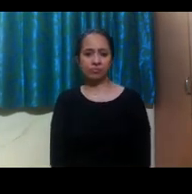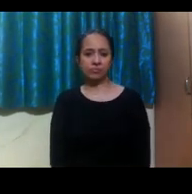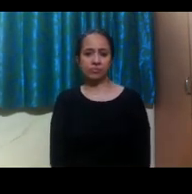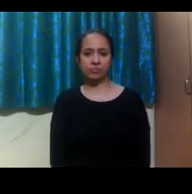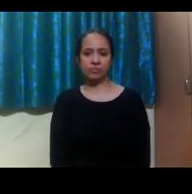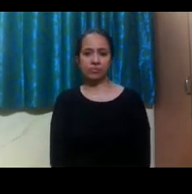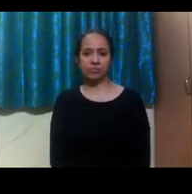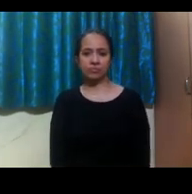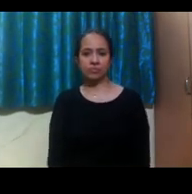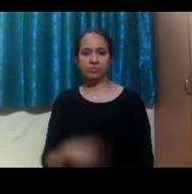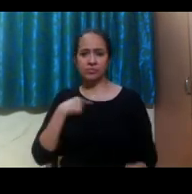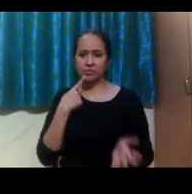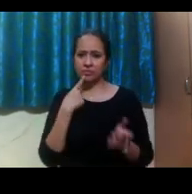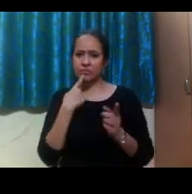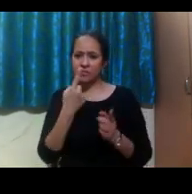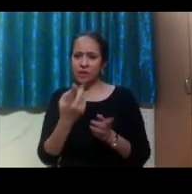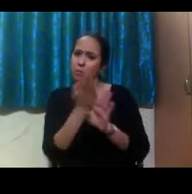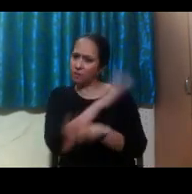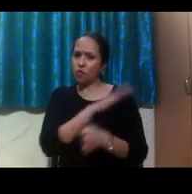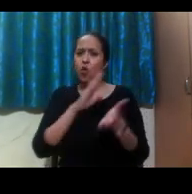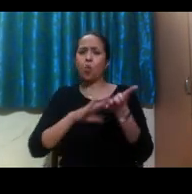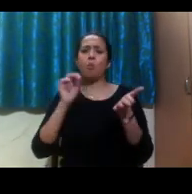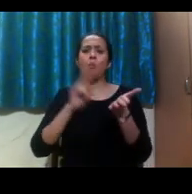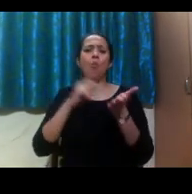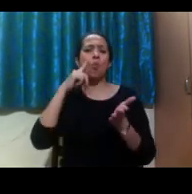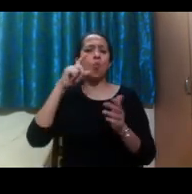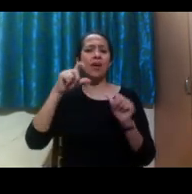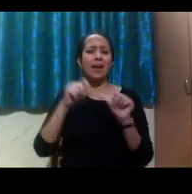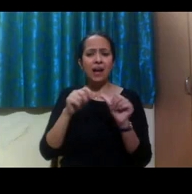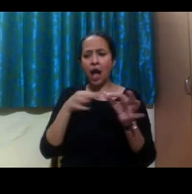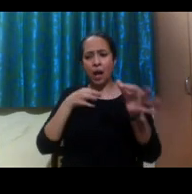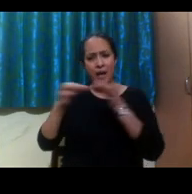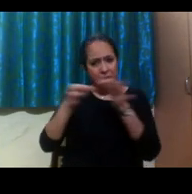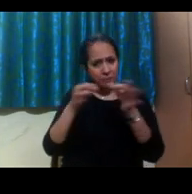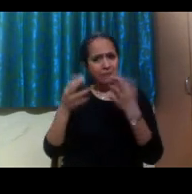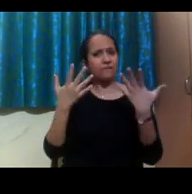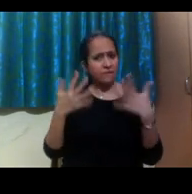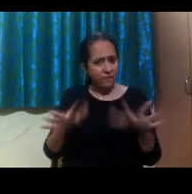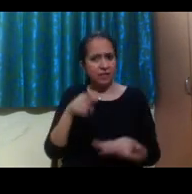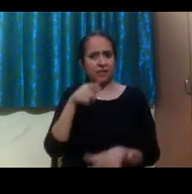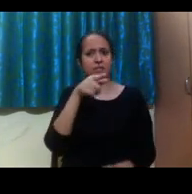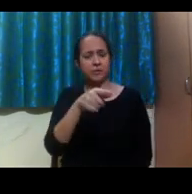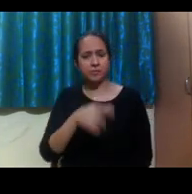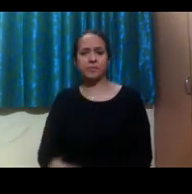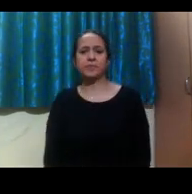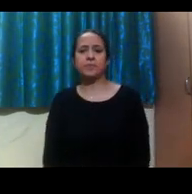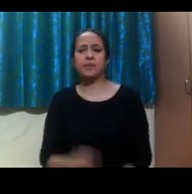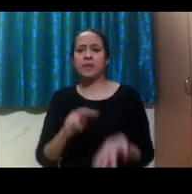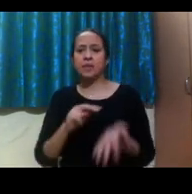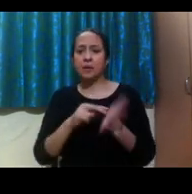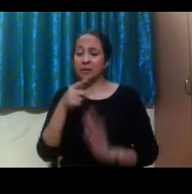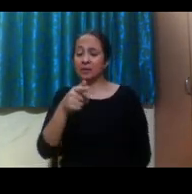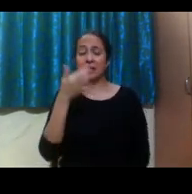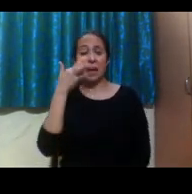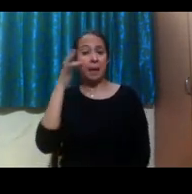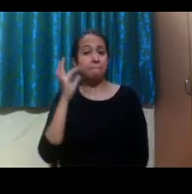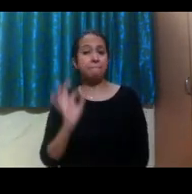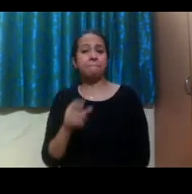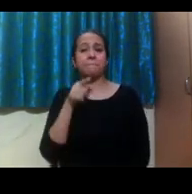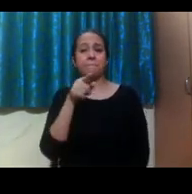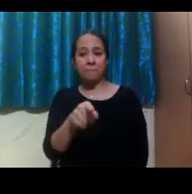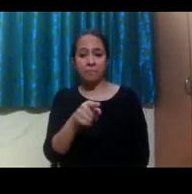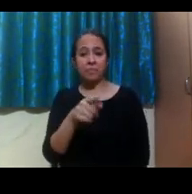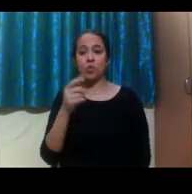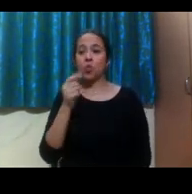Monica kind of touched on this earlier when we were, when she was discussing about needing to speak up. And that's the biggest thing when it comes to the college